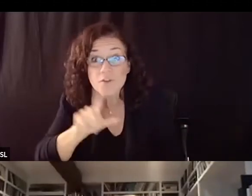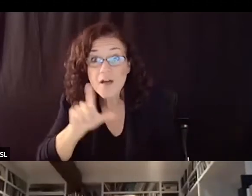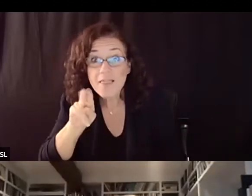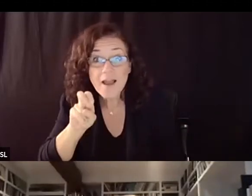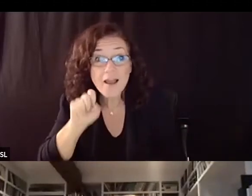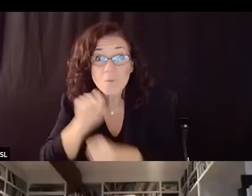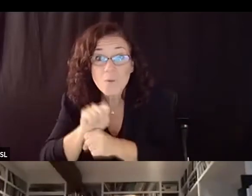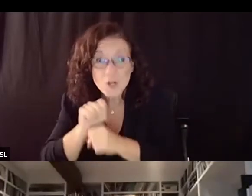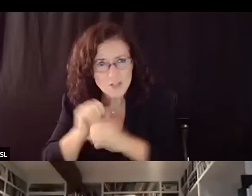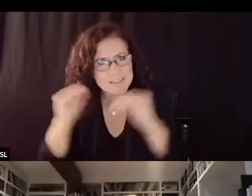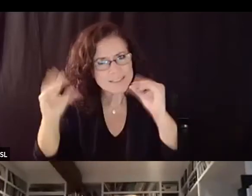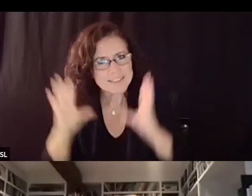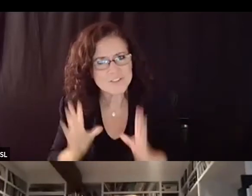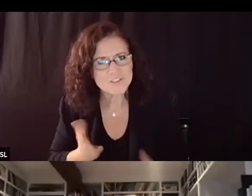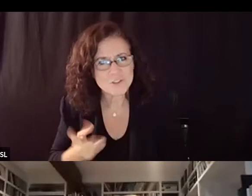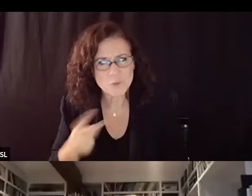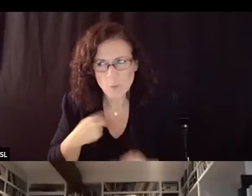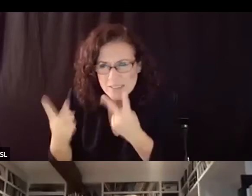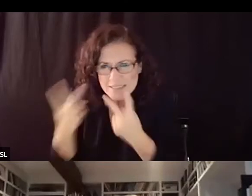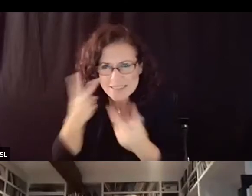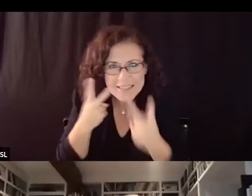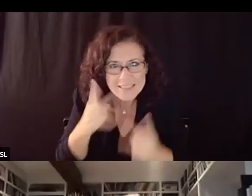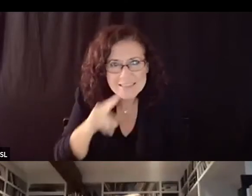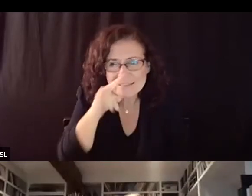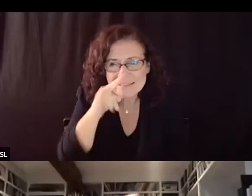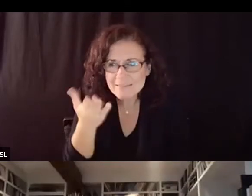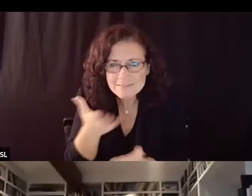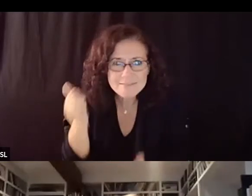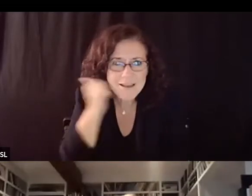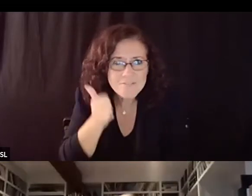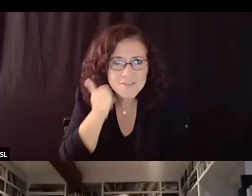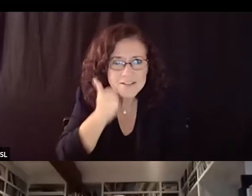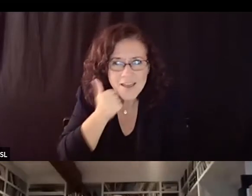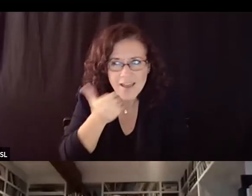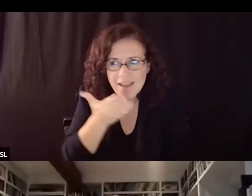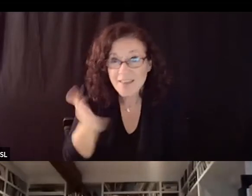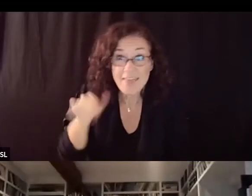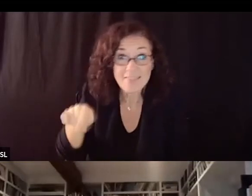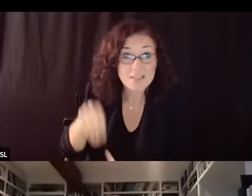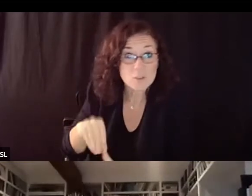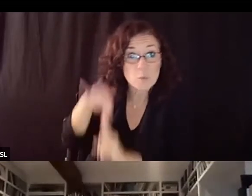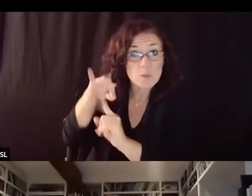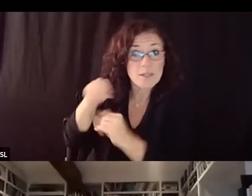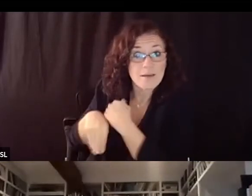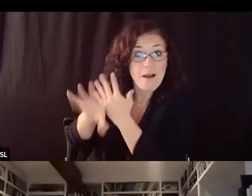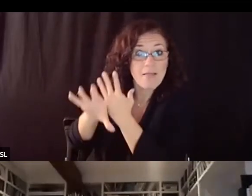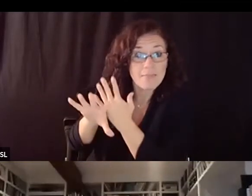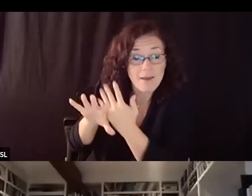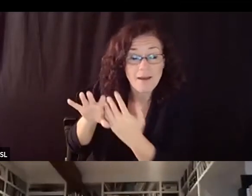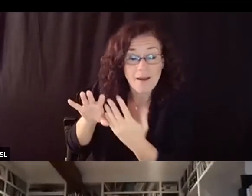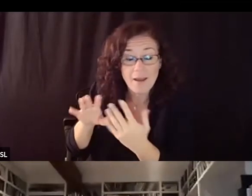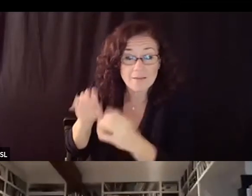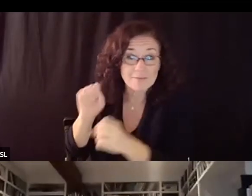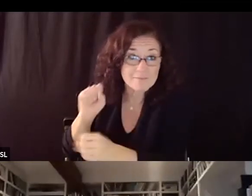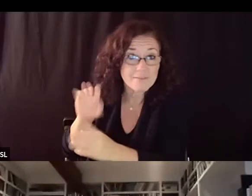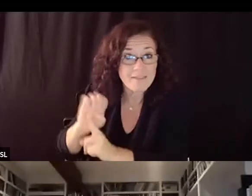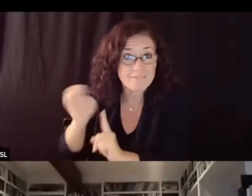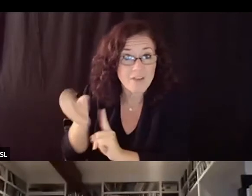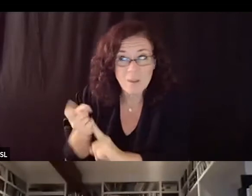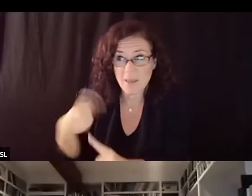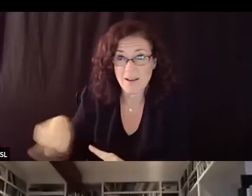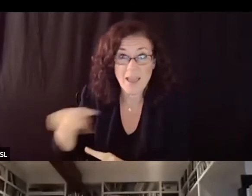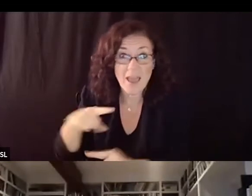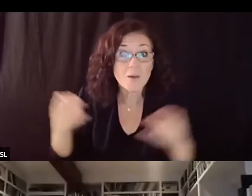each and every day in a very unique environment and we have not been consulted what is our opinion